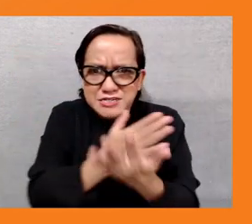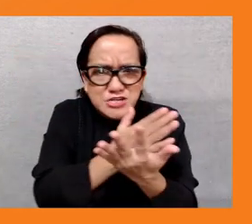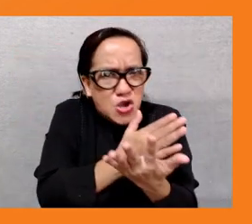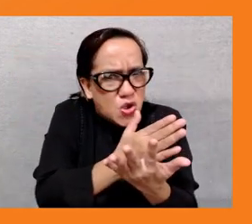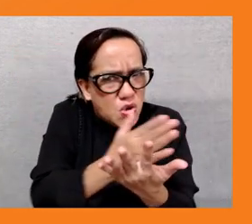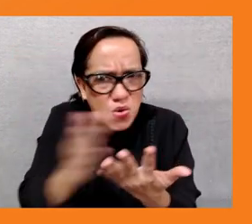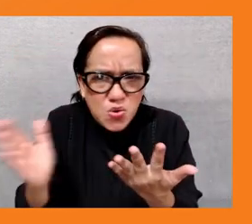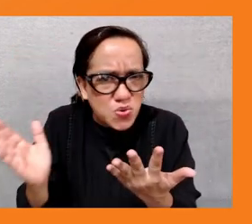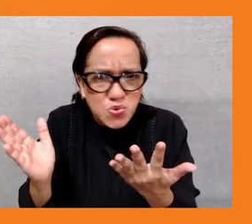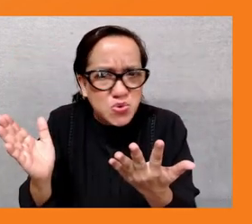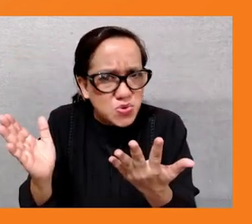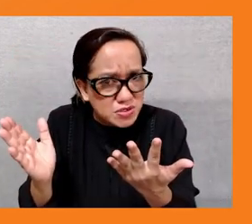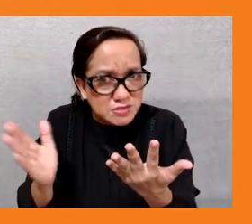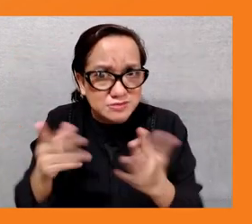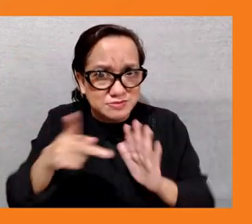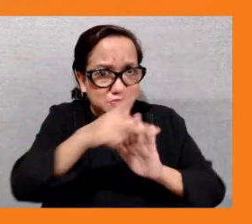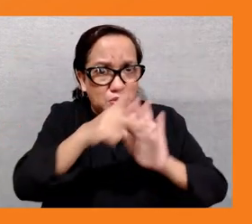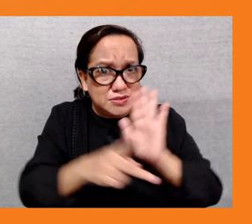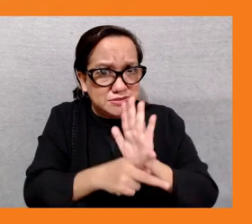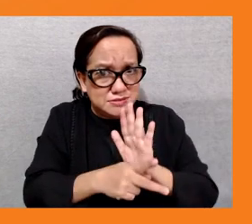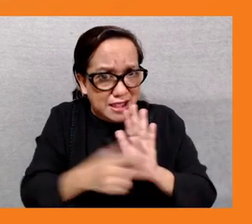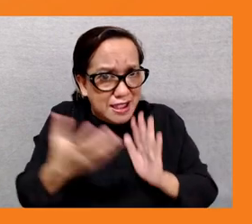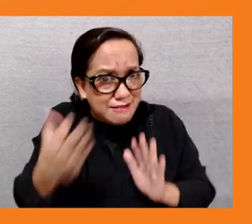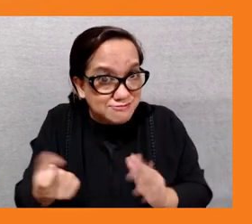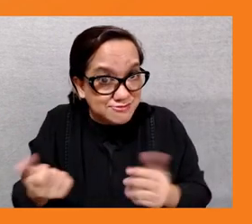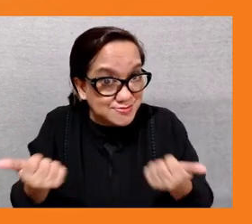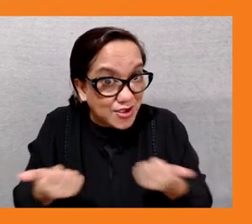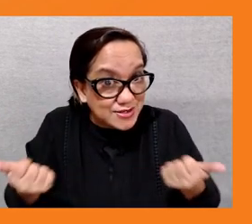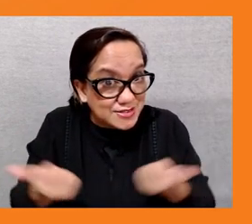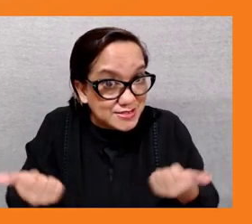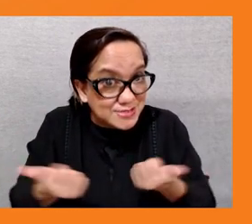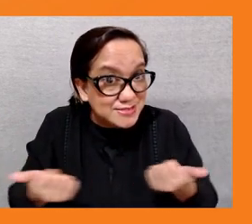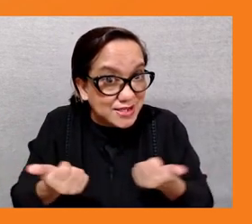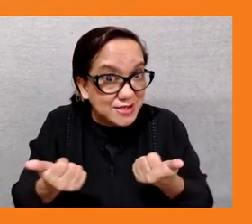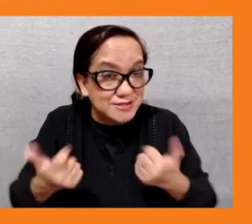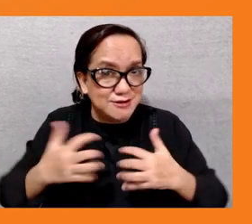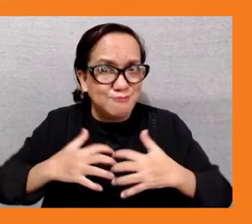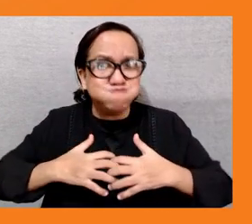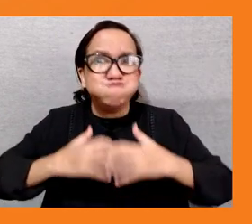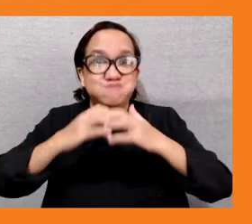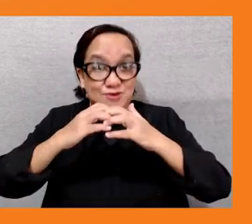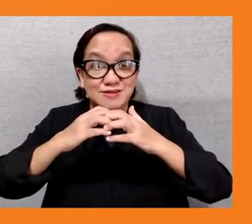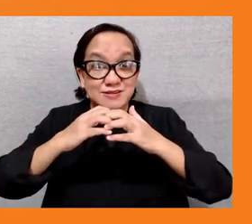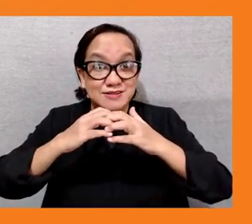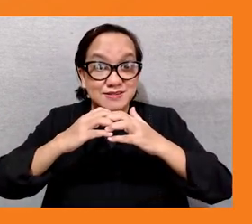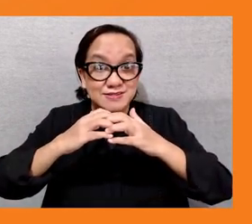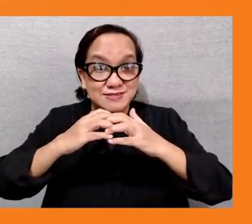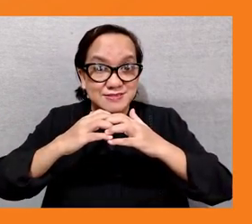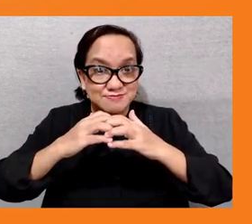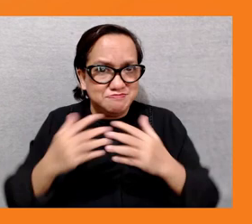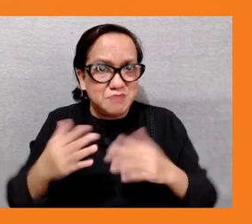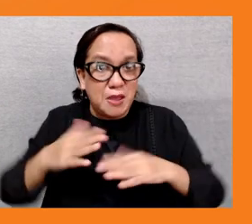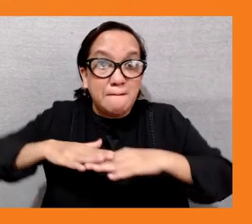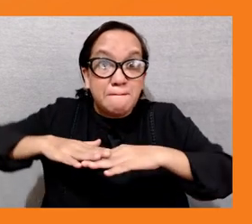promote both then a job bridge recovery but also just transition to a green economy so from the demand and supply side measures to